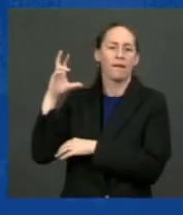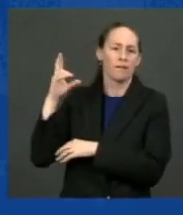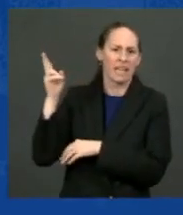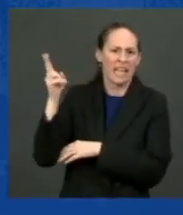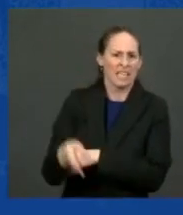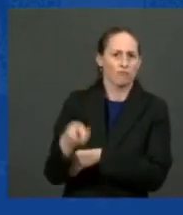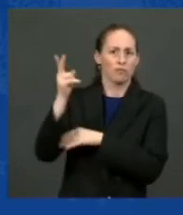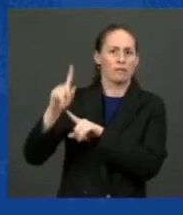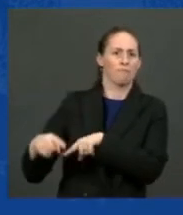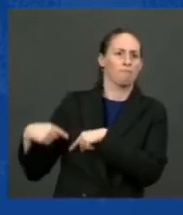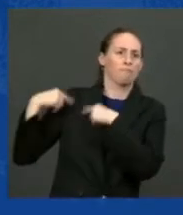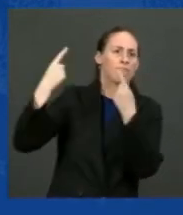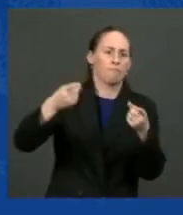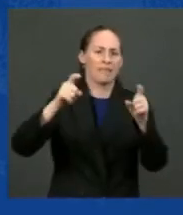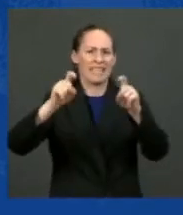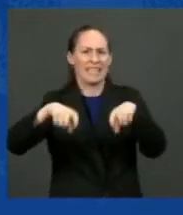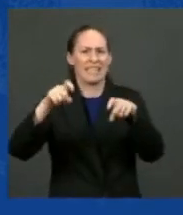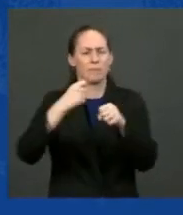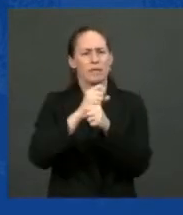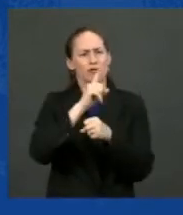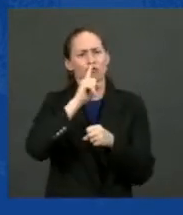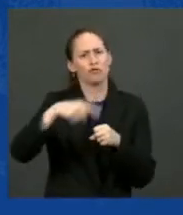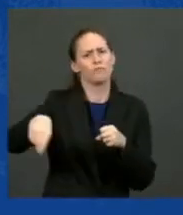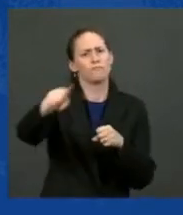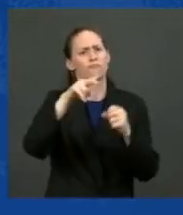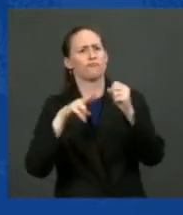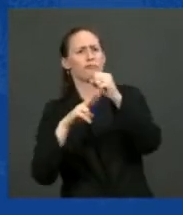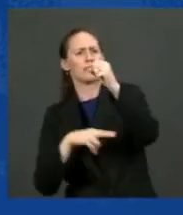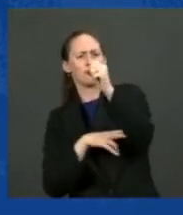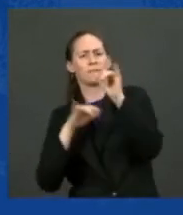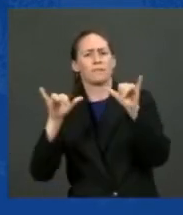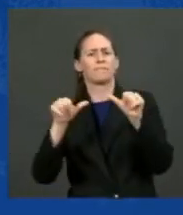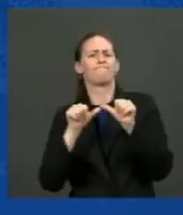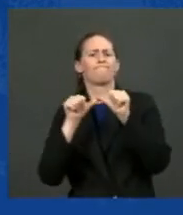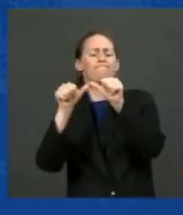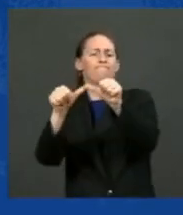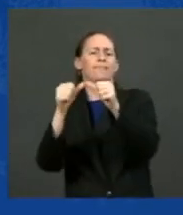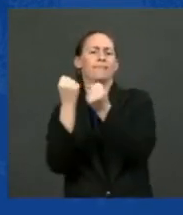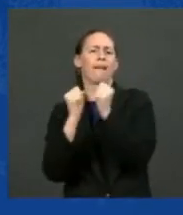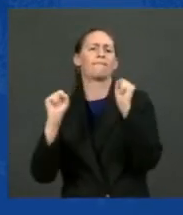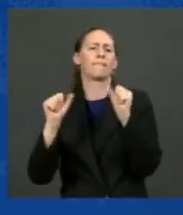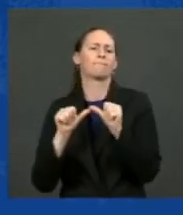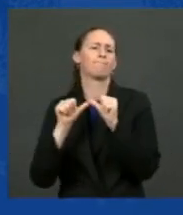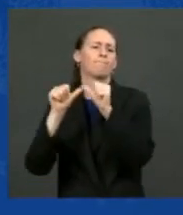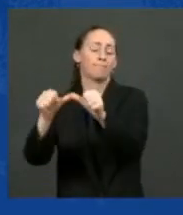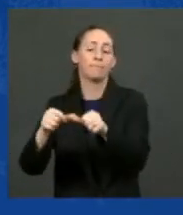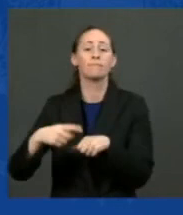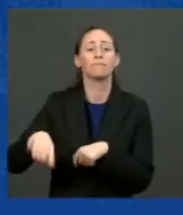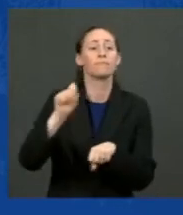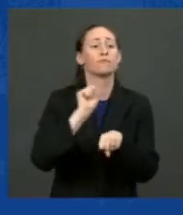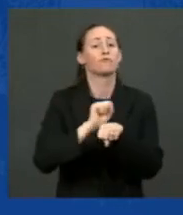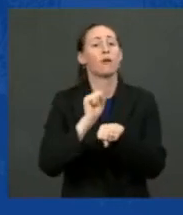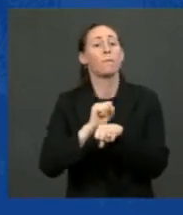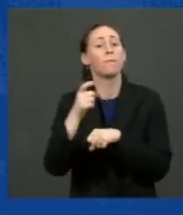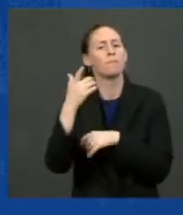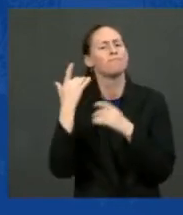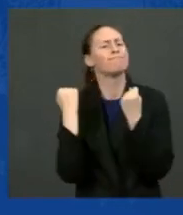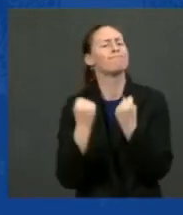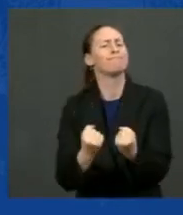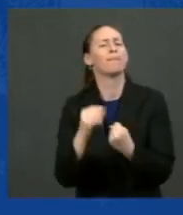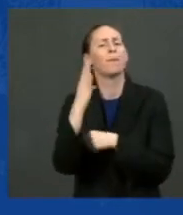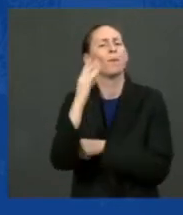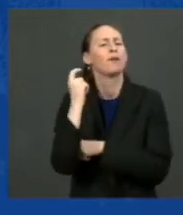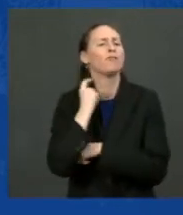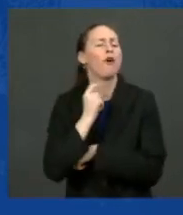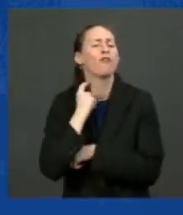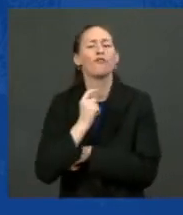reliable, and more resilient. It's a blue-collar plan to invest in America and create hundreds of thousands of